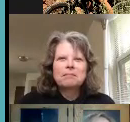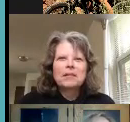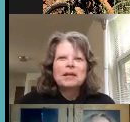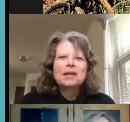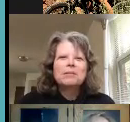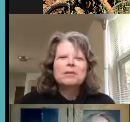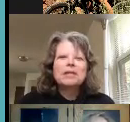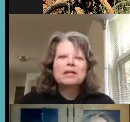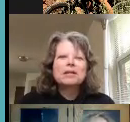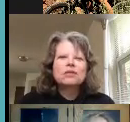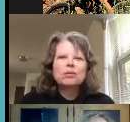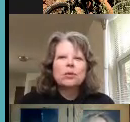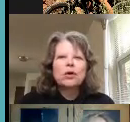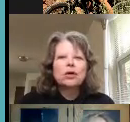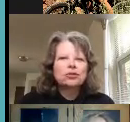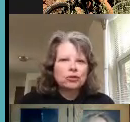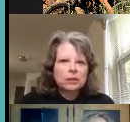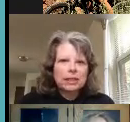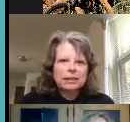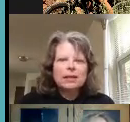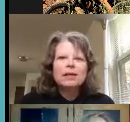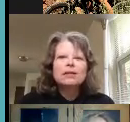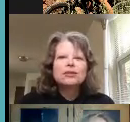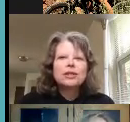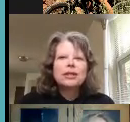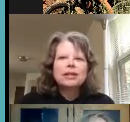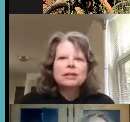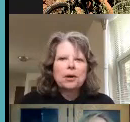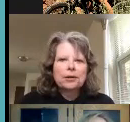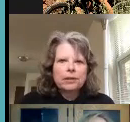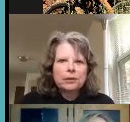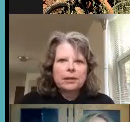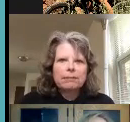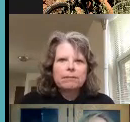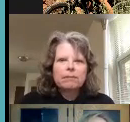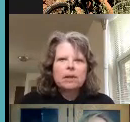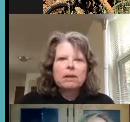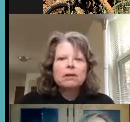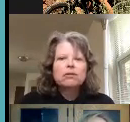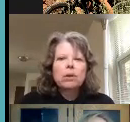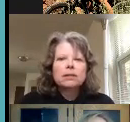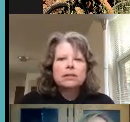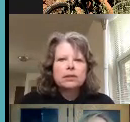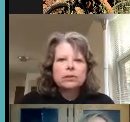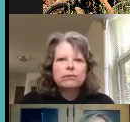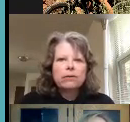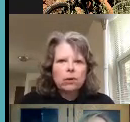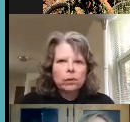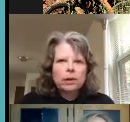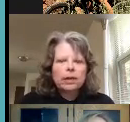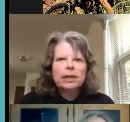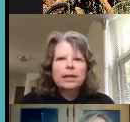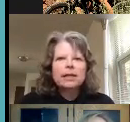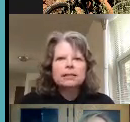yep our second consumer will call shirley she is hard of hearing she wants to use a